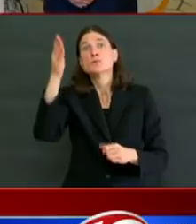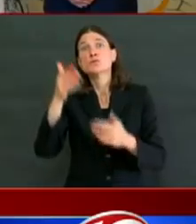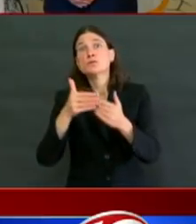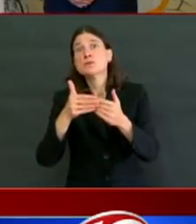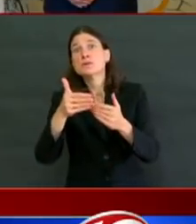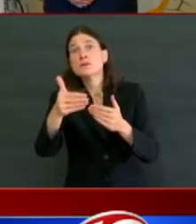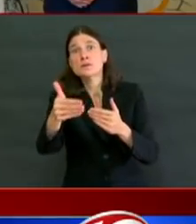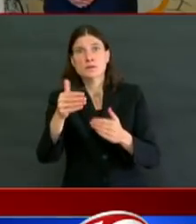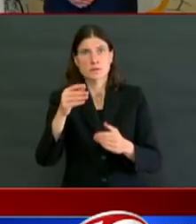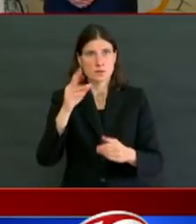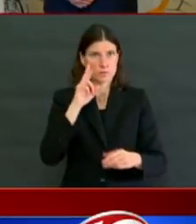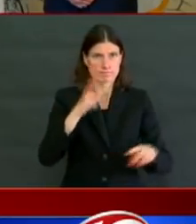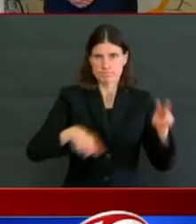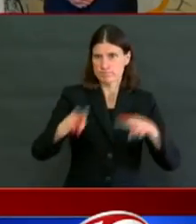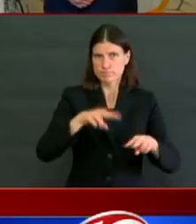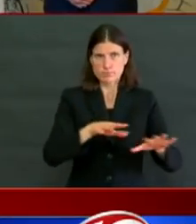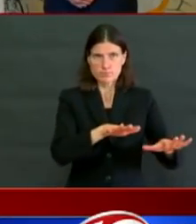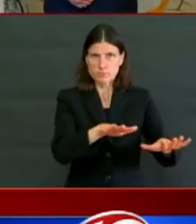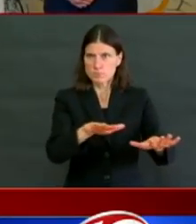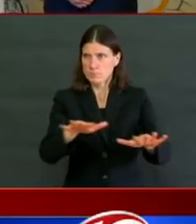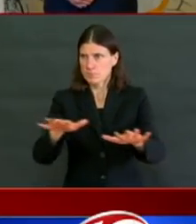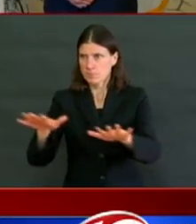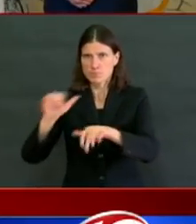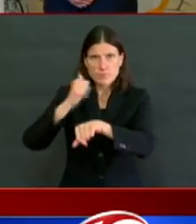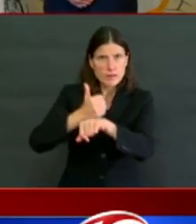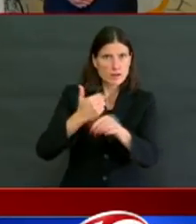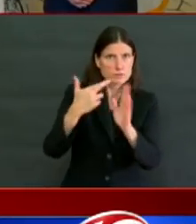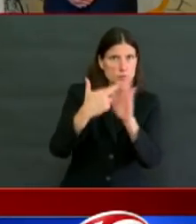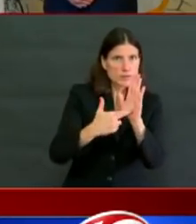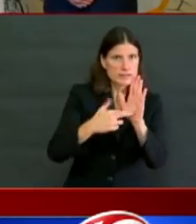new safety regulations by June 1st.